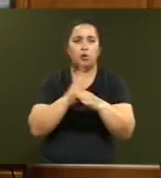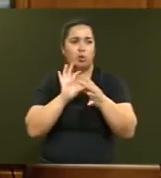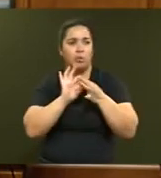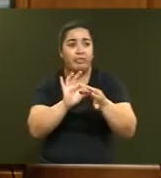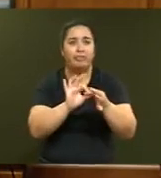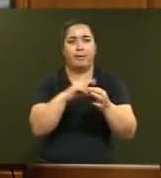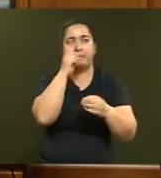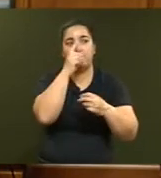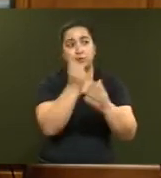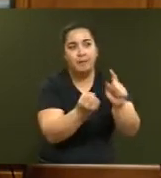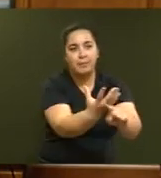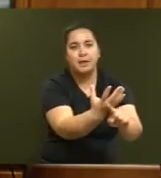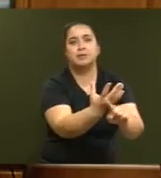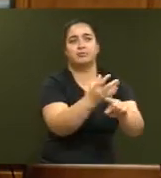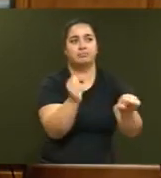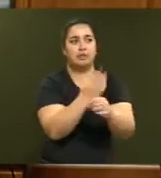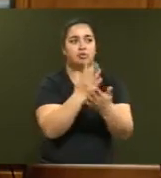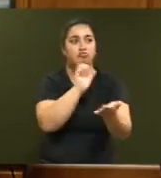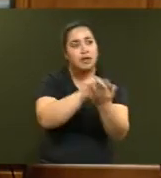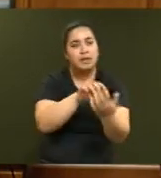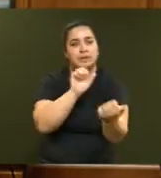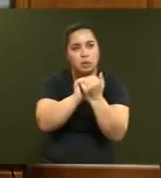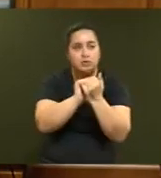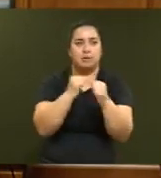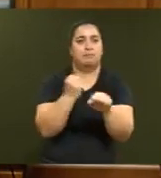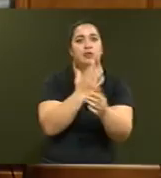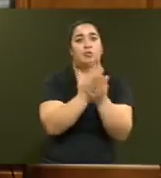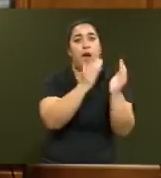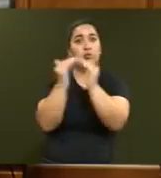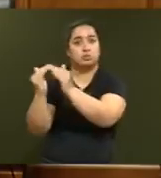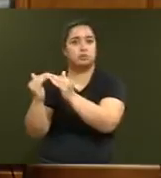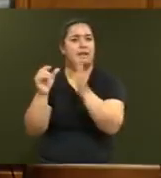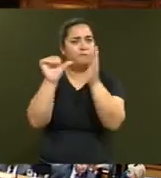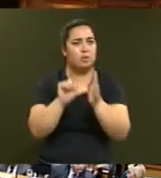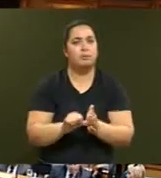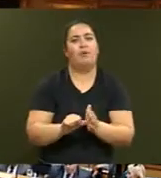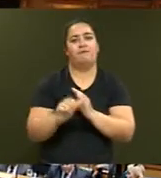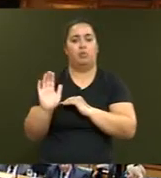do the deals that will deliver the affordable homes that New Zealanders desperately want.